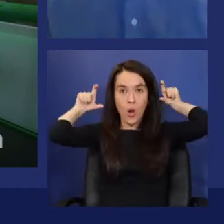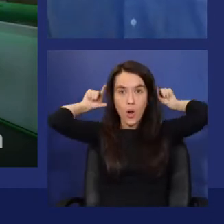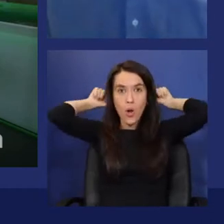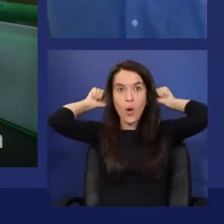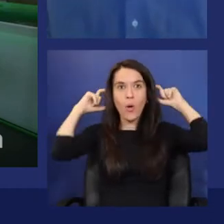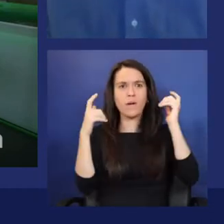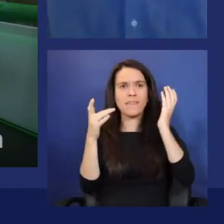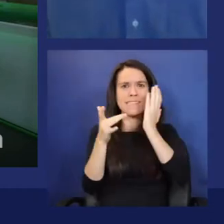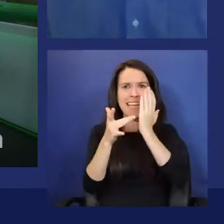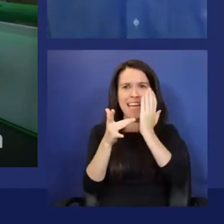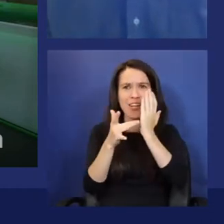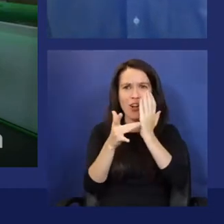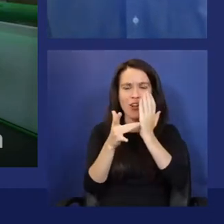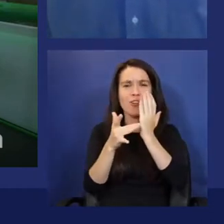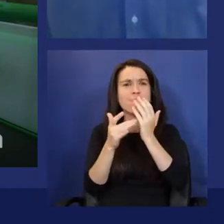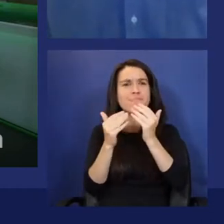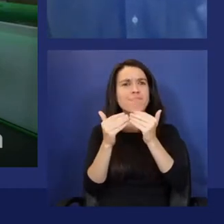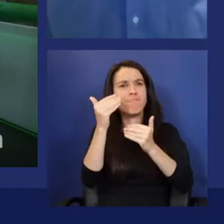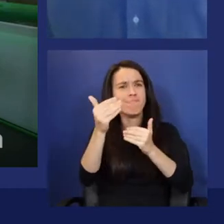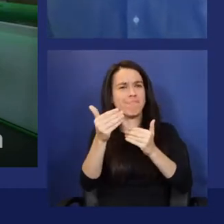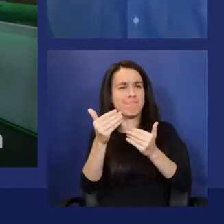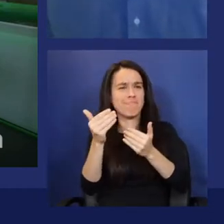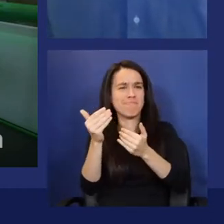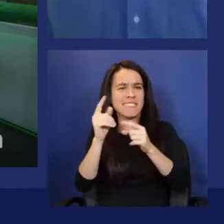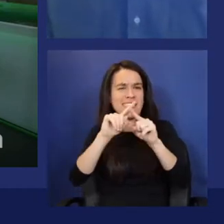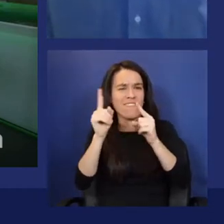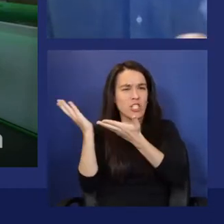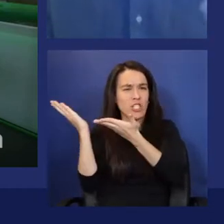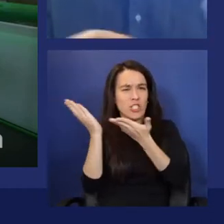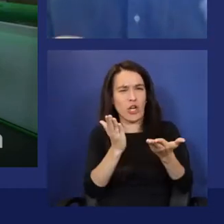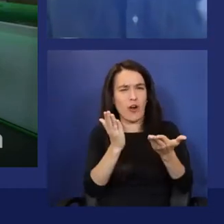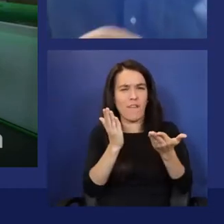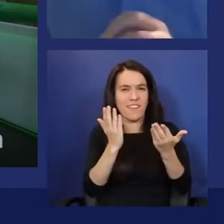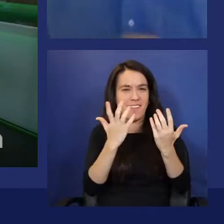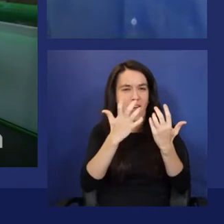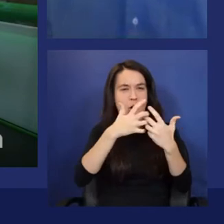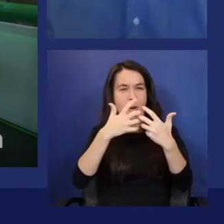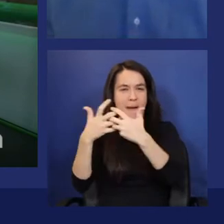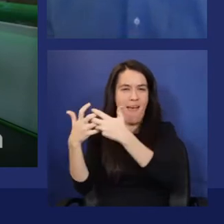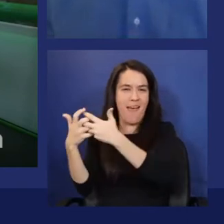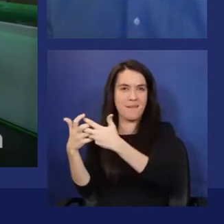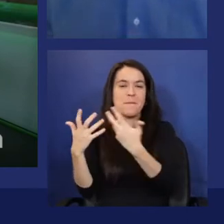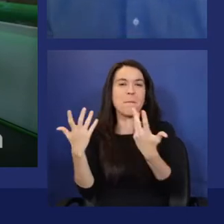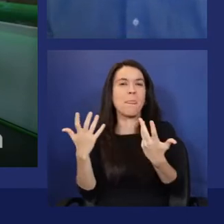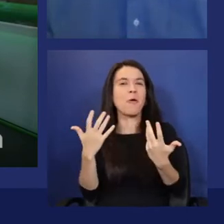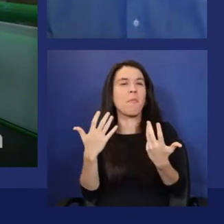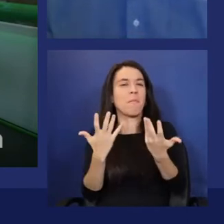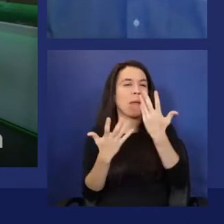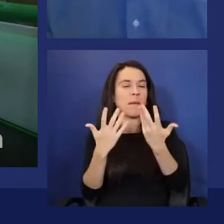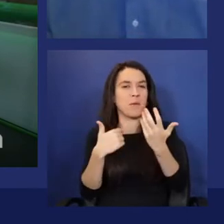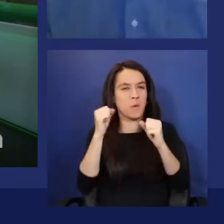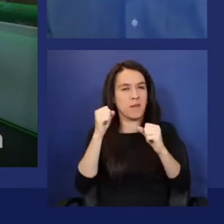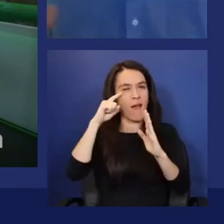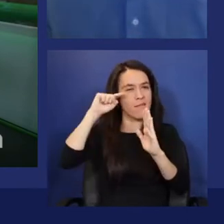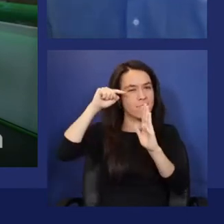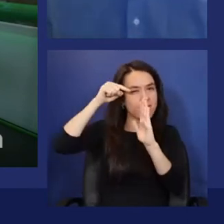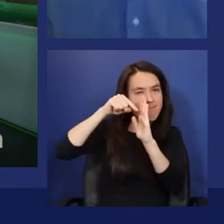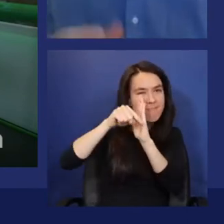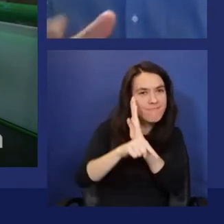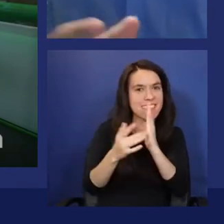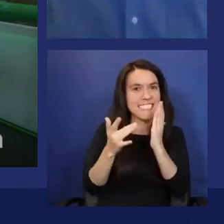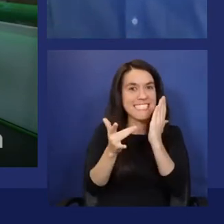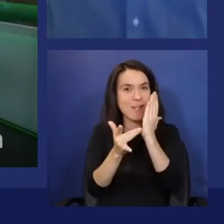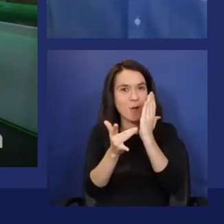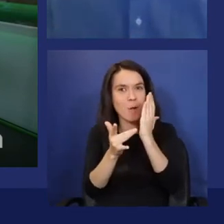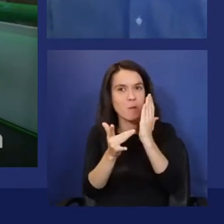services that I will show you in a moment. So how about we dig inside the technology and see how